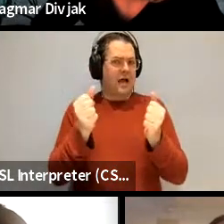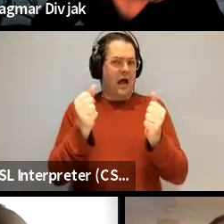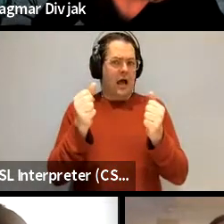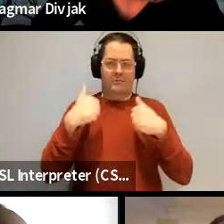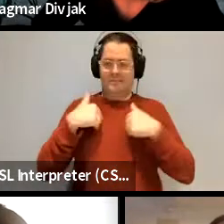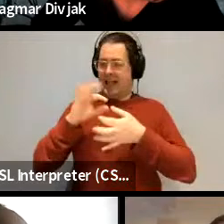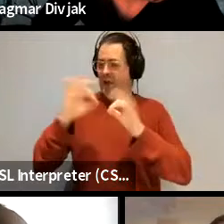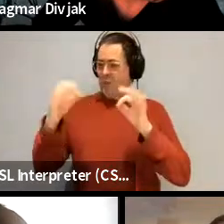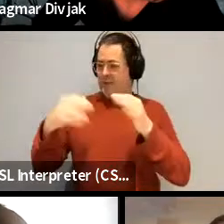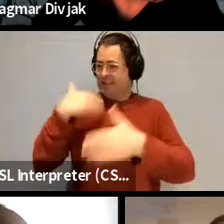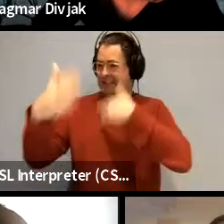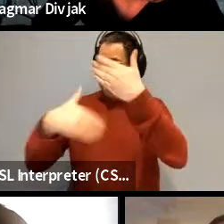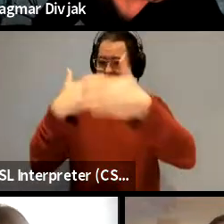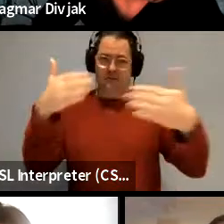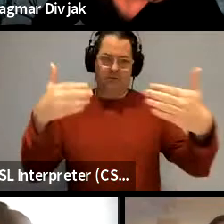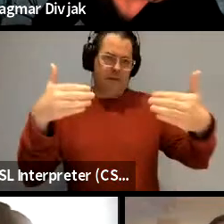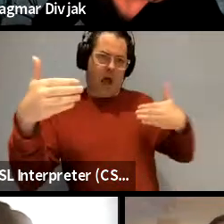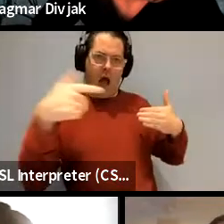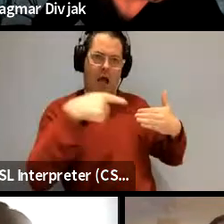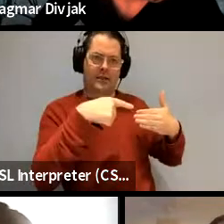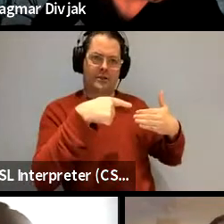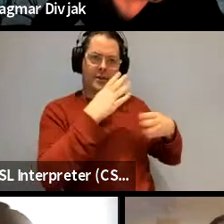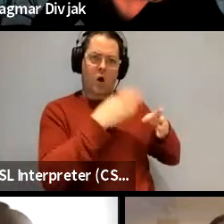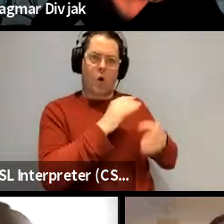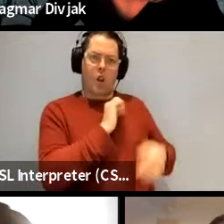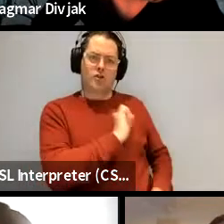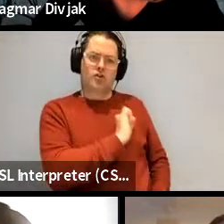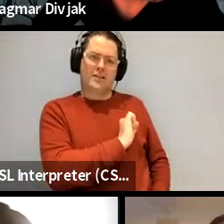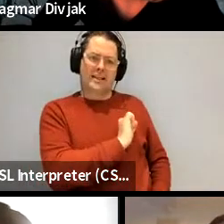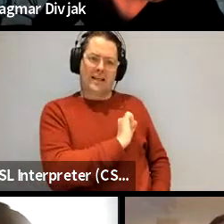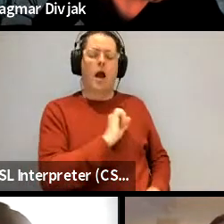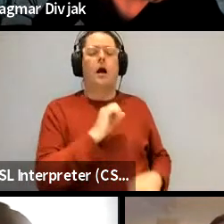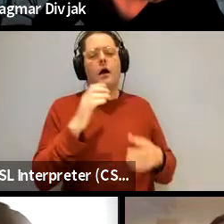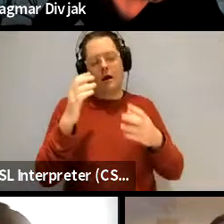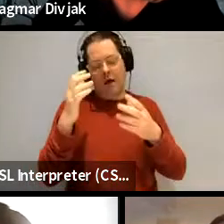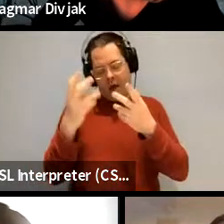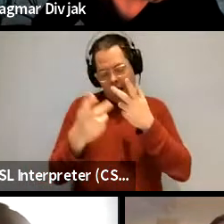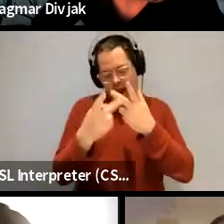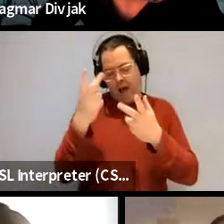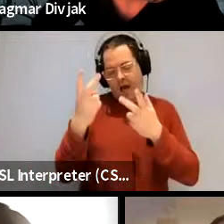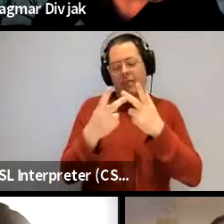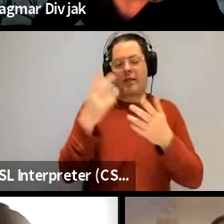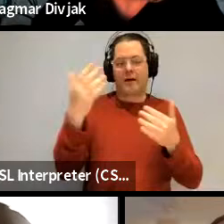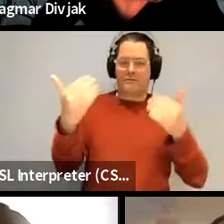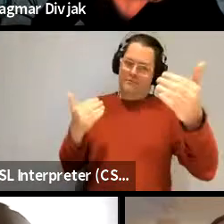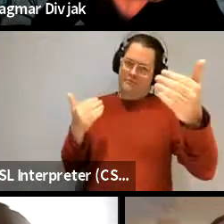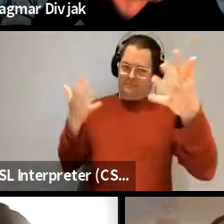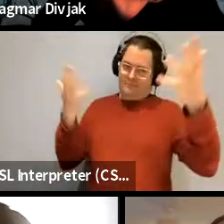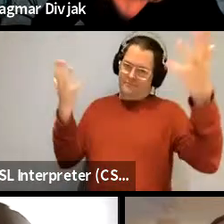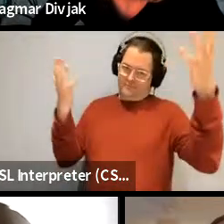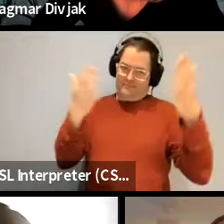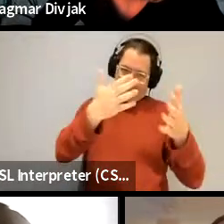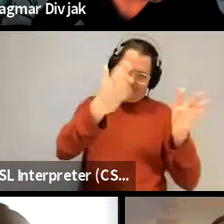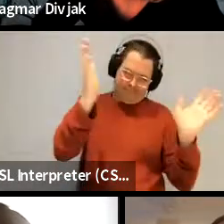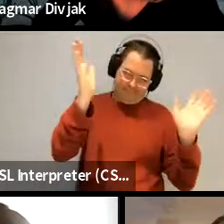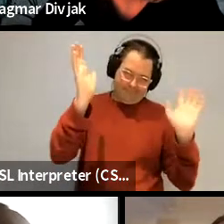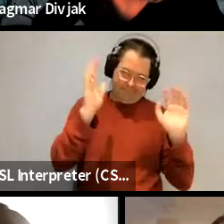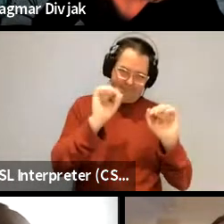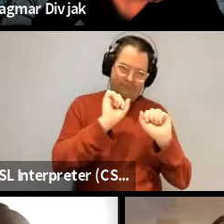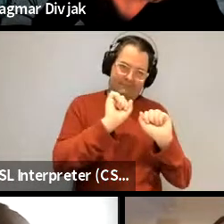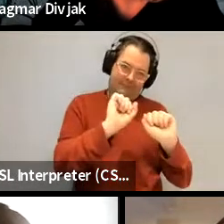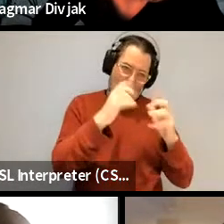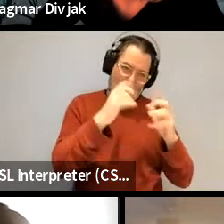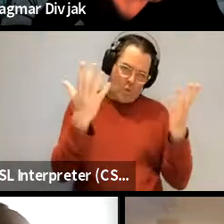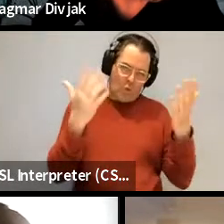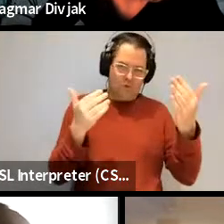linguistics in our understanding of stuff and sure in other places it's a much bigger set of issues right in other places far more